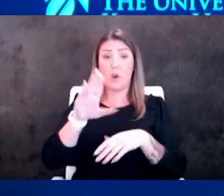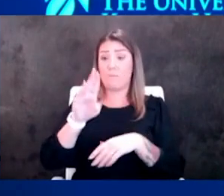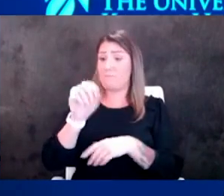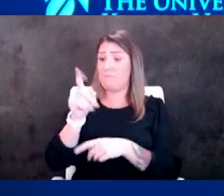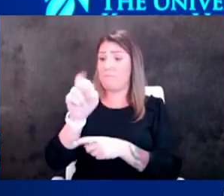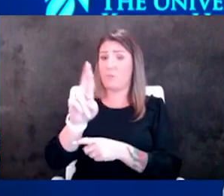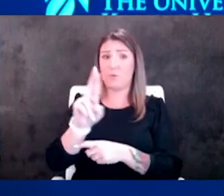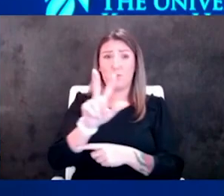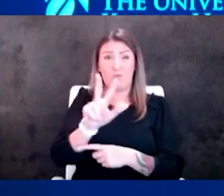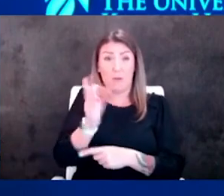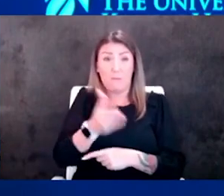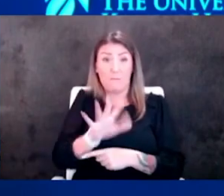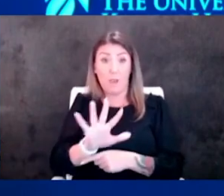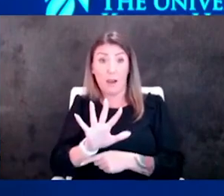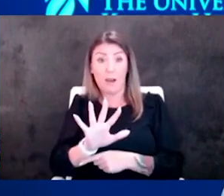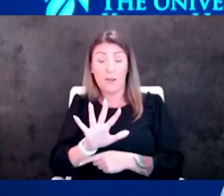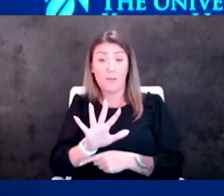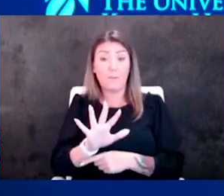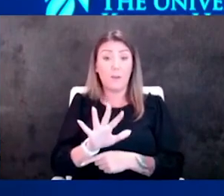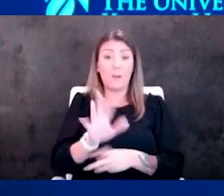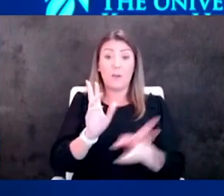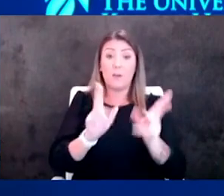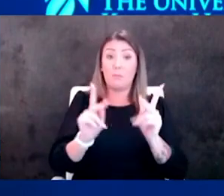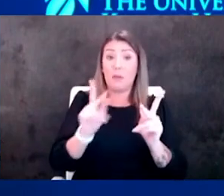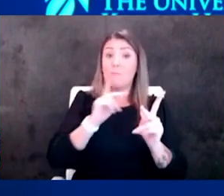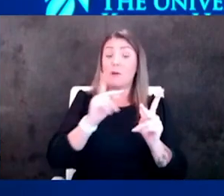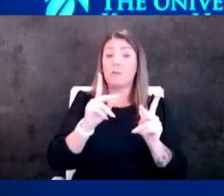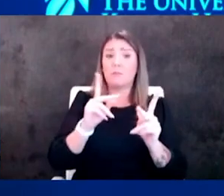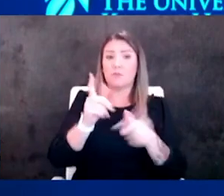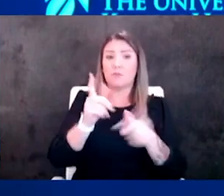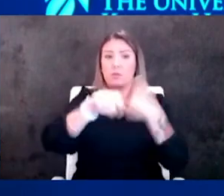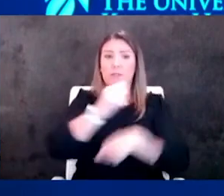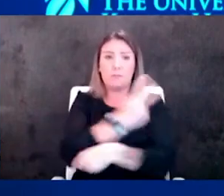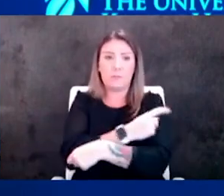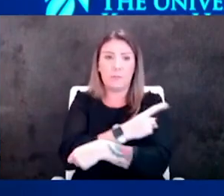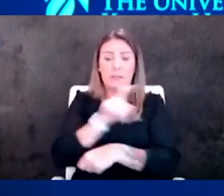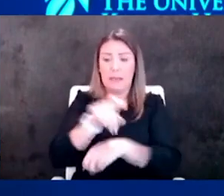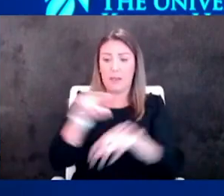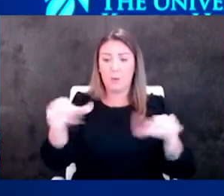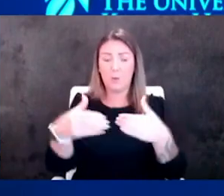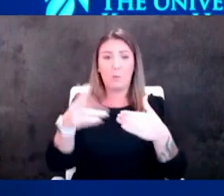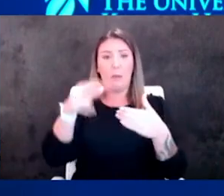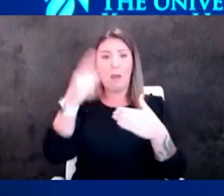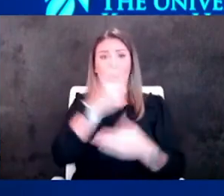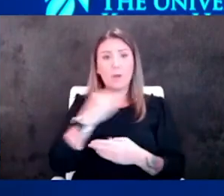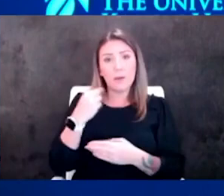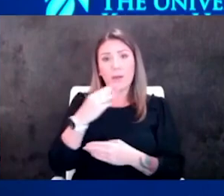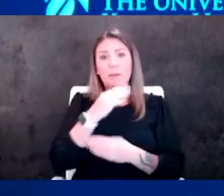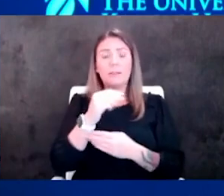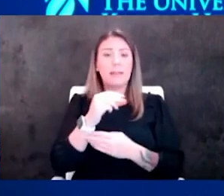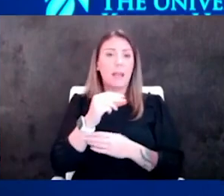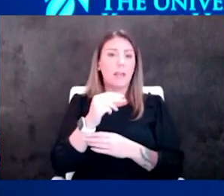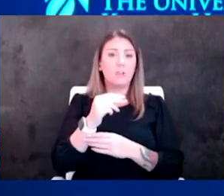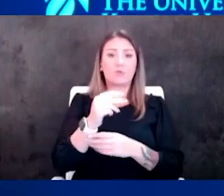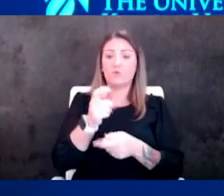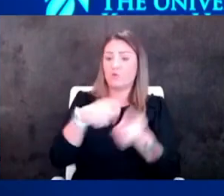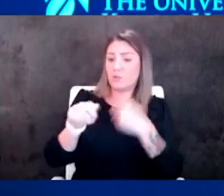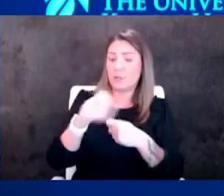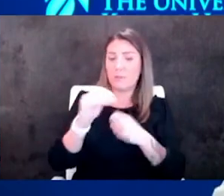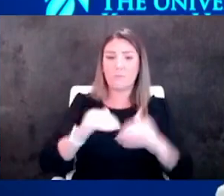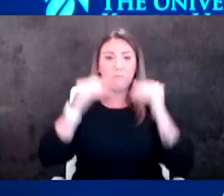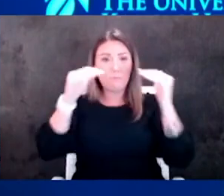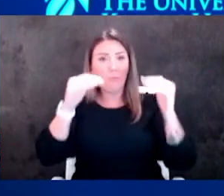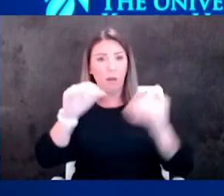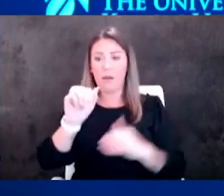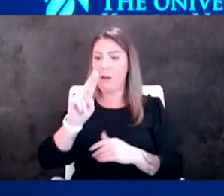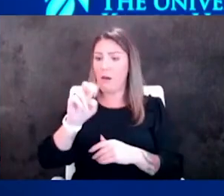that i just mentioned yes are folks who've been transplanted so we know that that group is especially at risk we know the transplant and advanced autoimmune disease really need